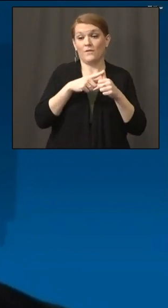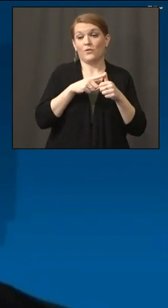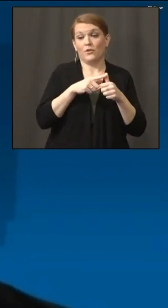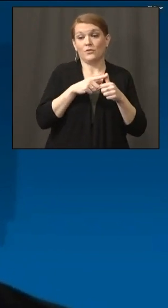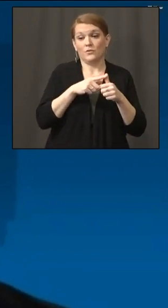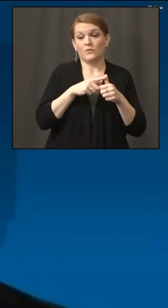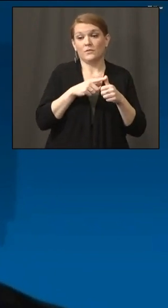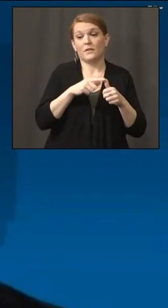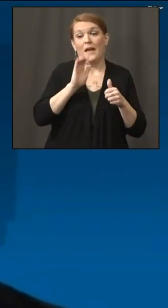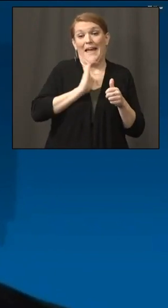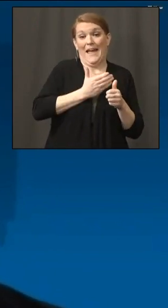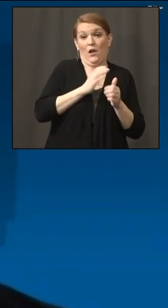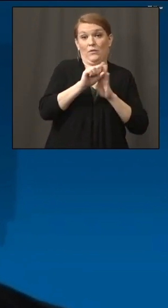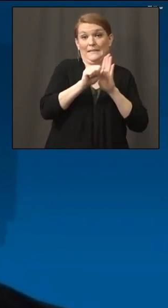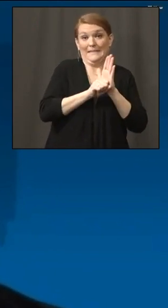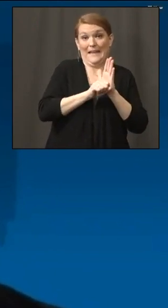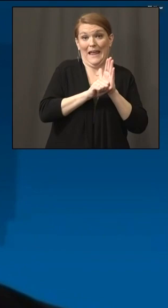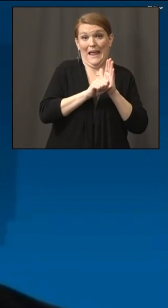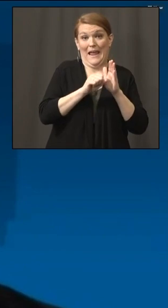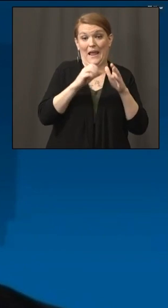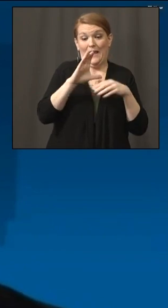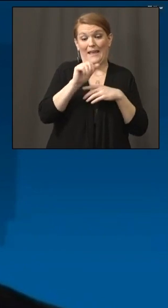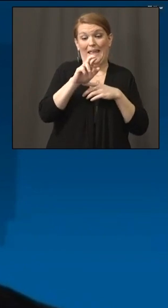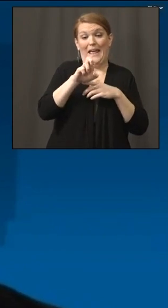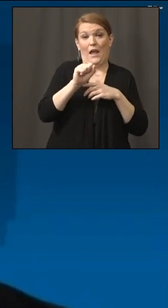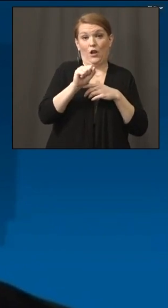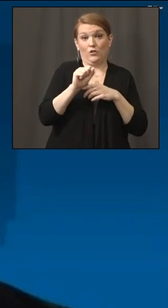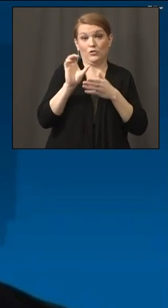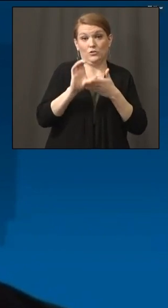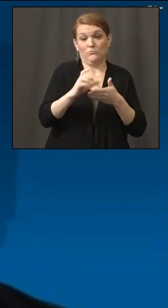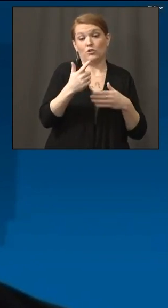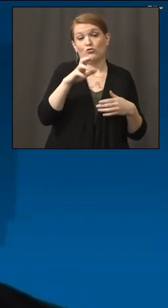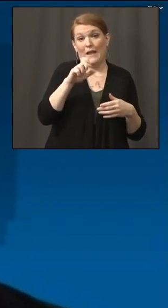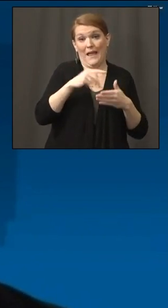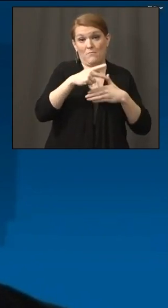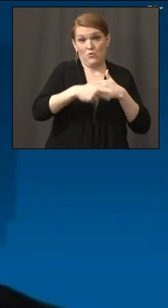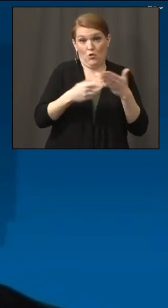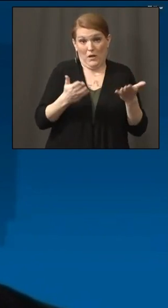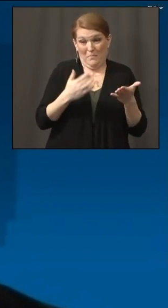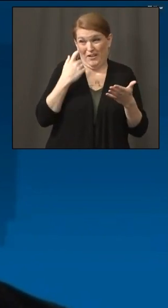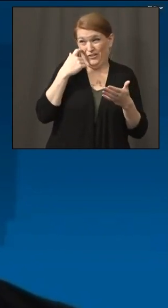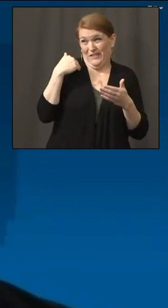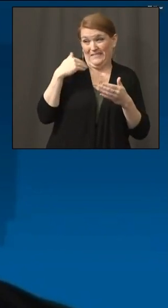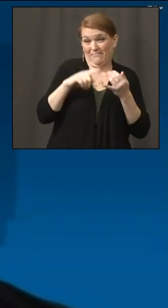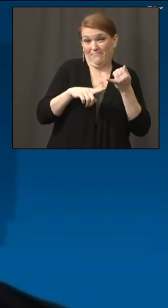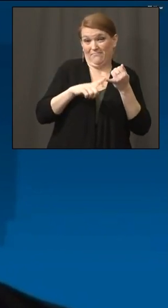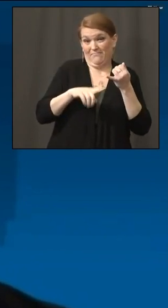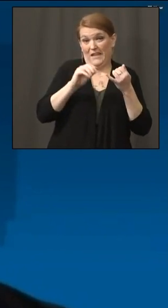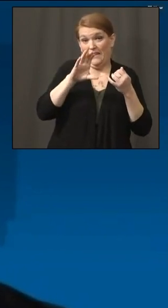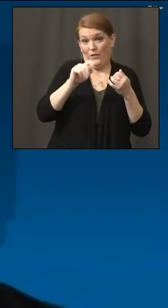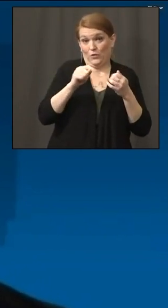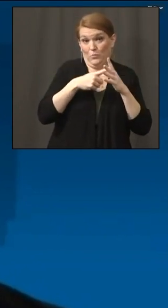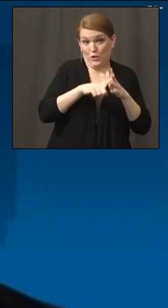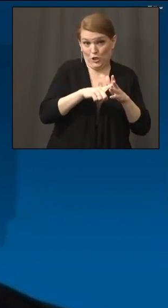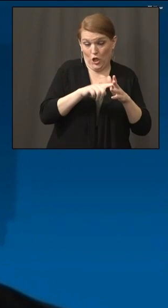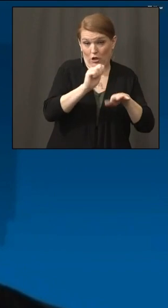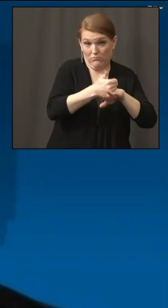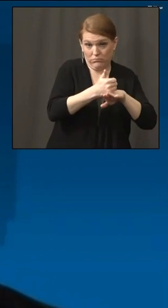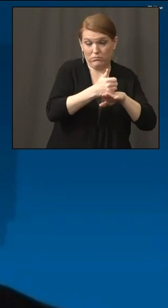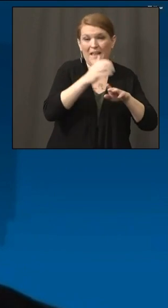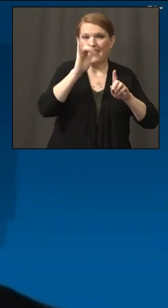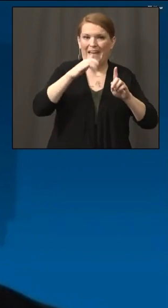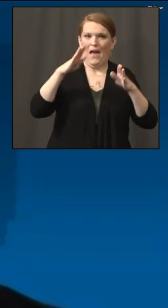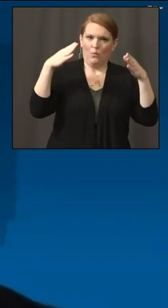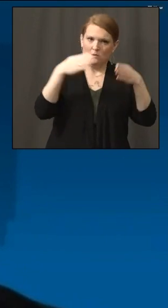$50 million Connecticut CARES grant program that launched at the end of October, that program was targeted to our